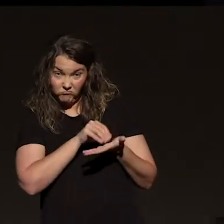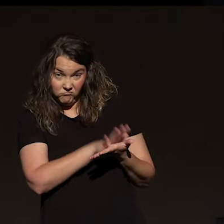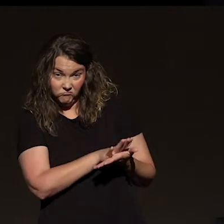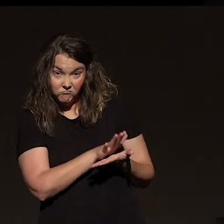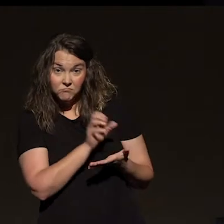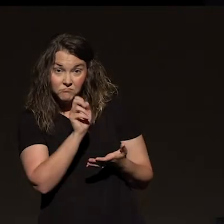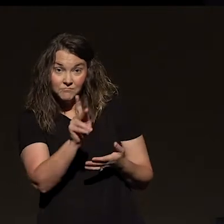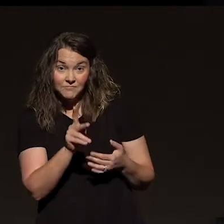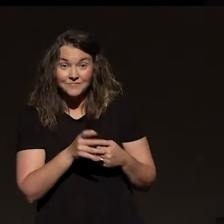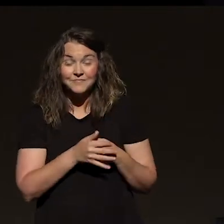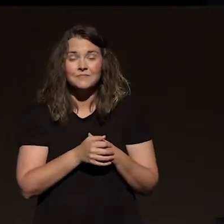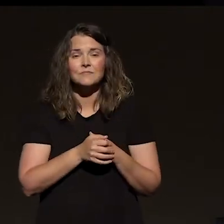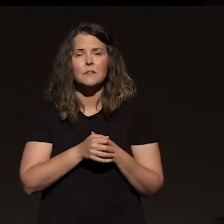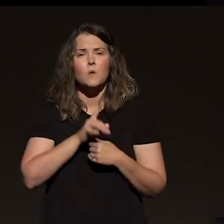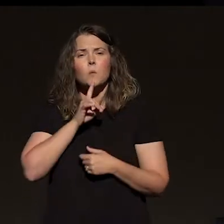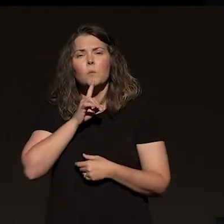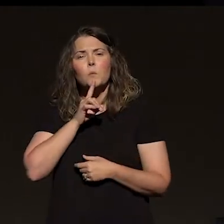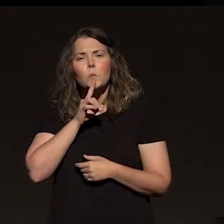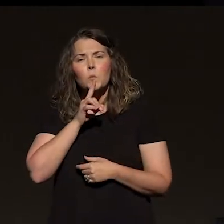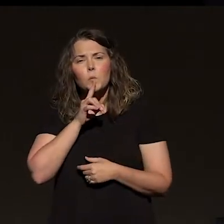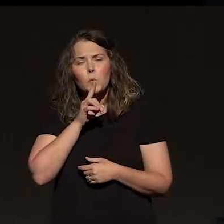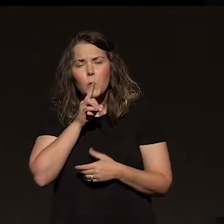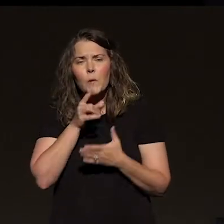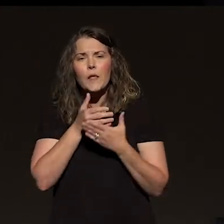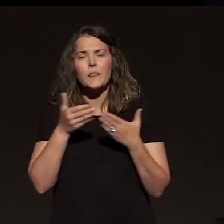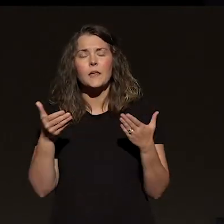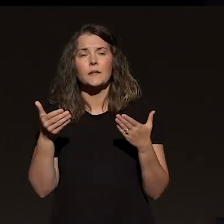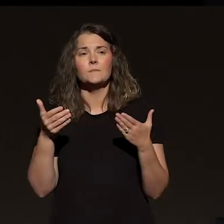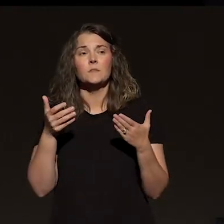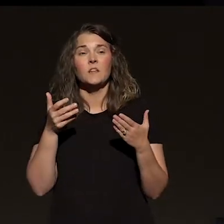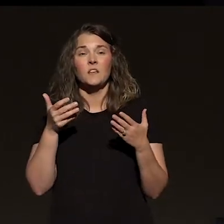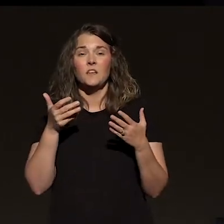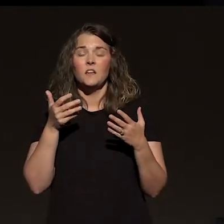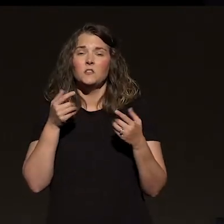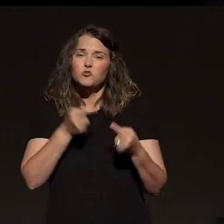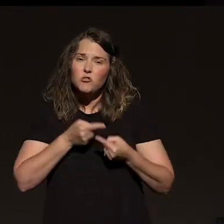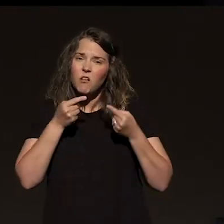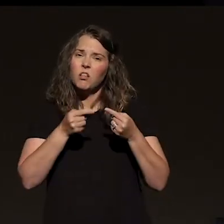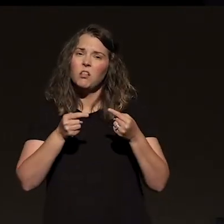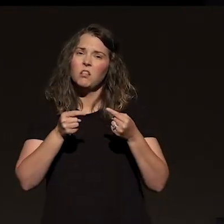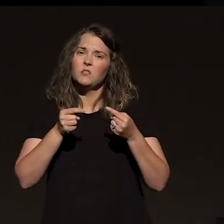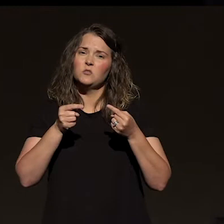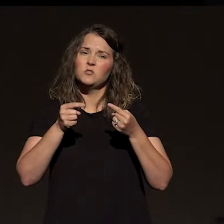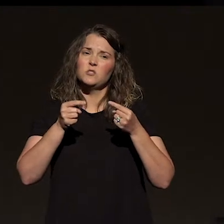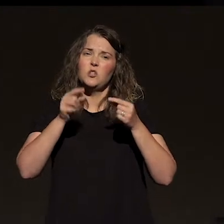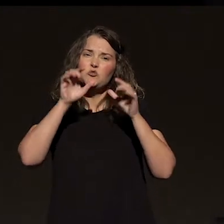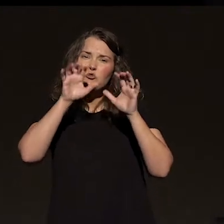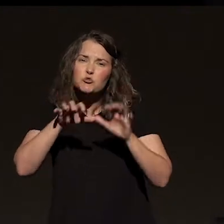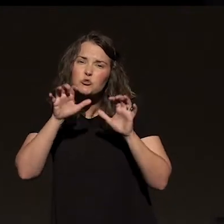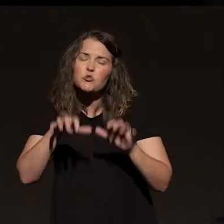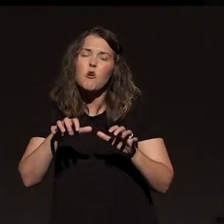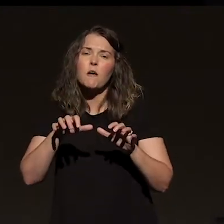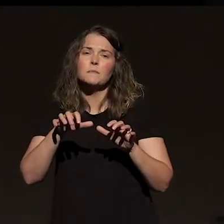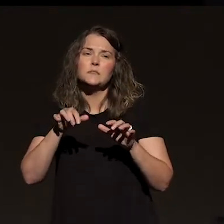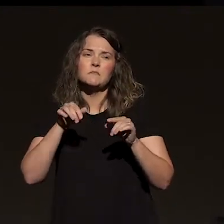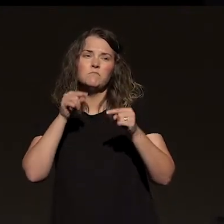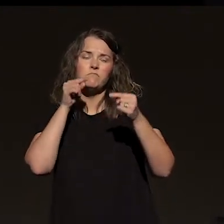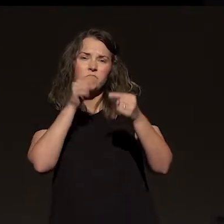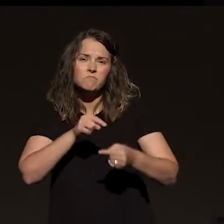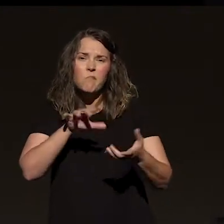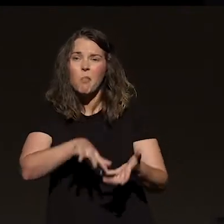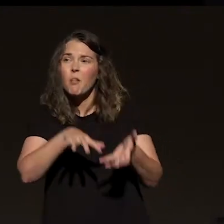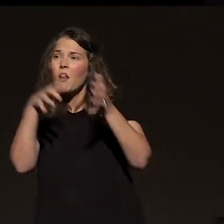Here's the reality. Storms are a part of life. So just get used to it. Storms are a part of life for